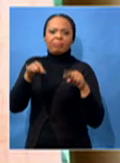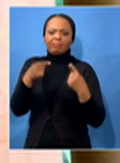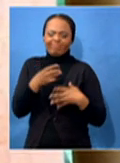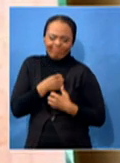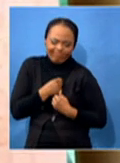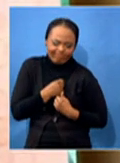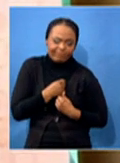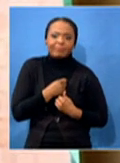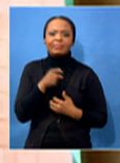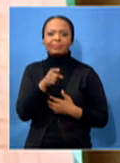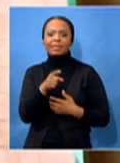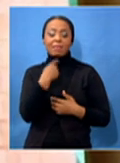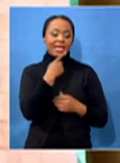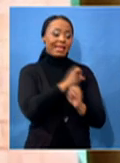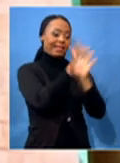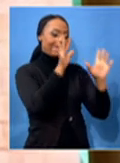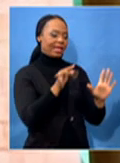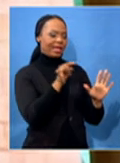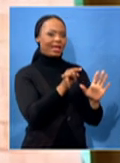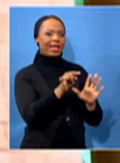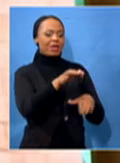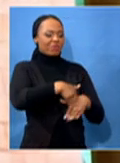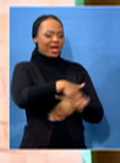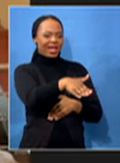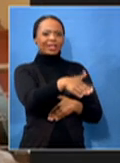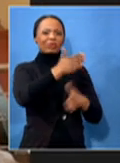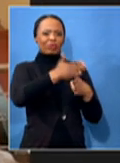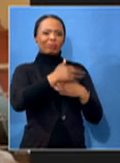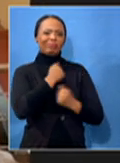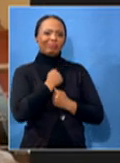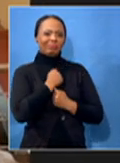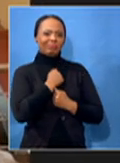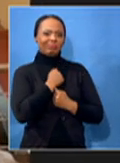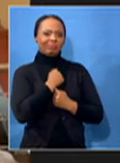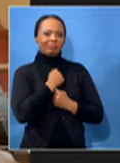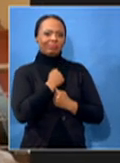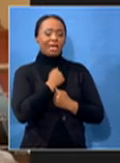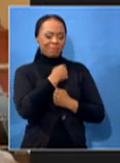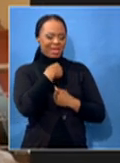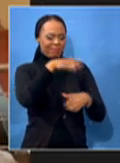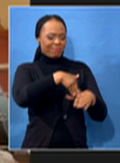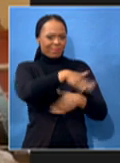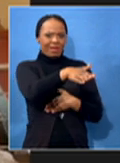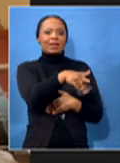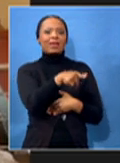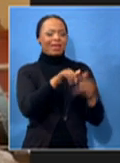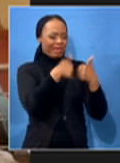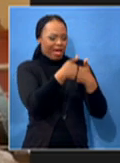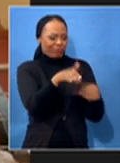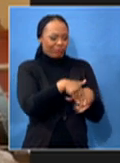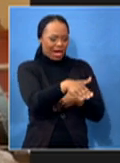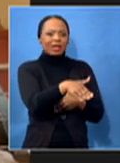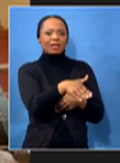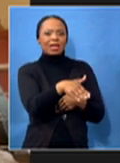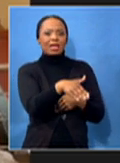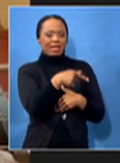you know, cricket was our job. We play cricket because that's how we feed our